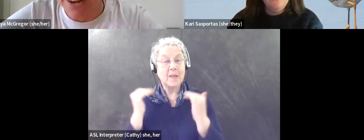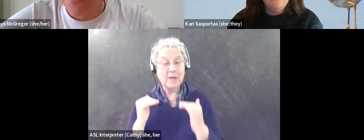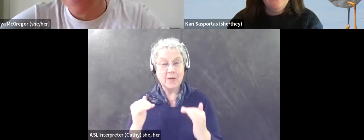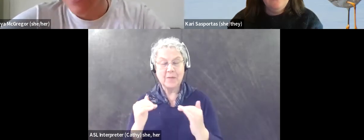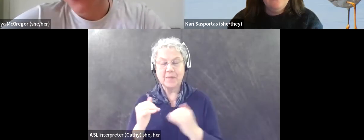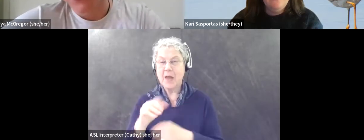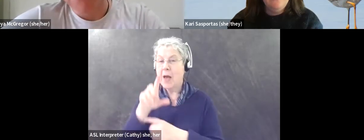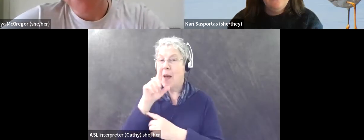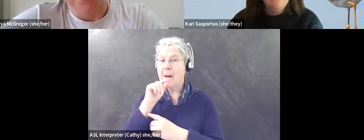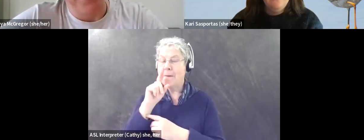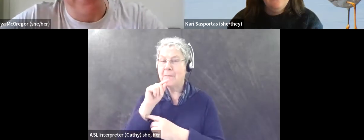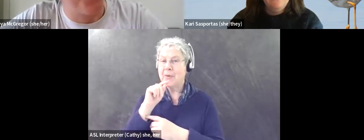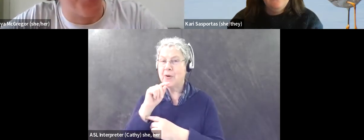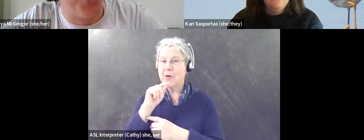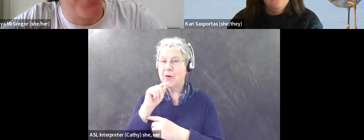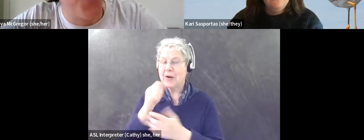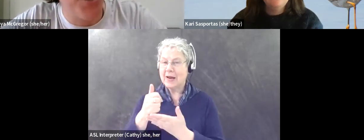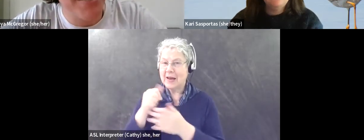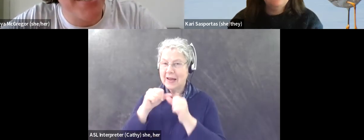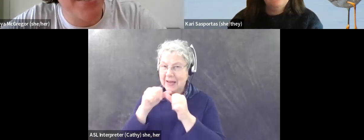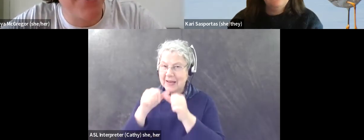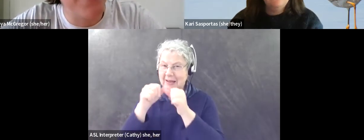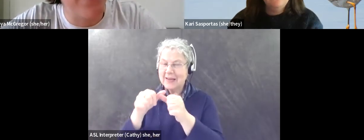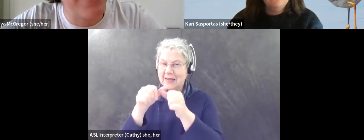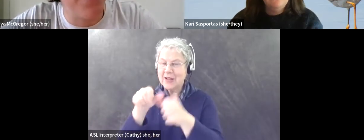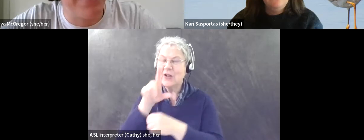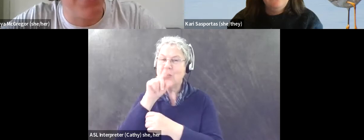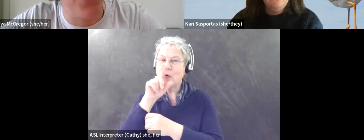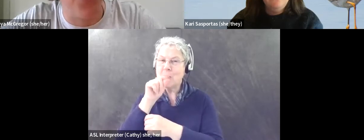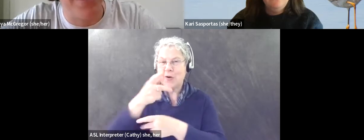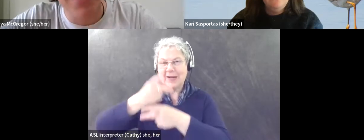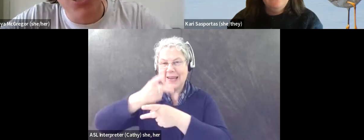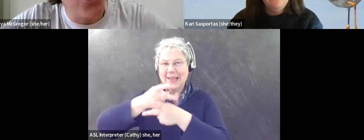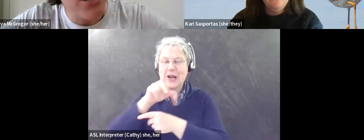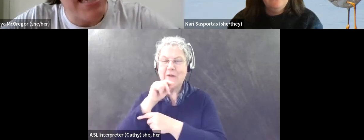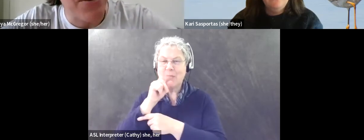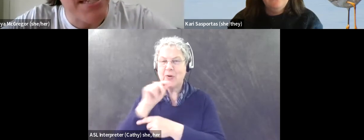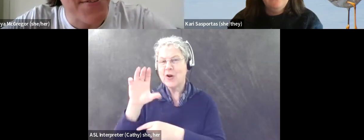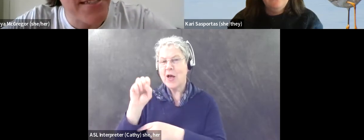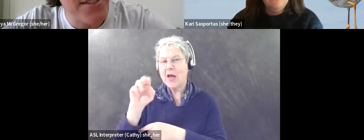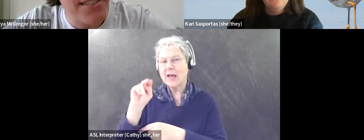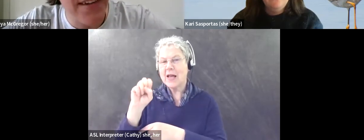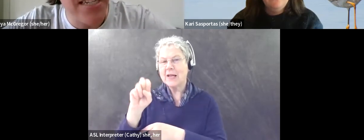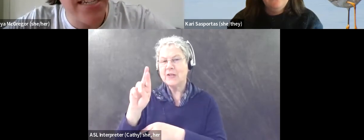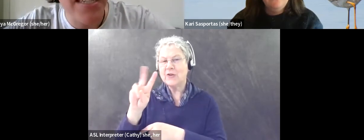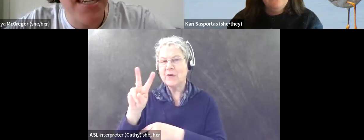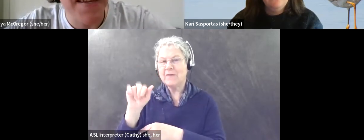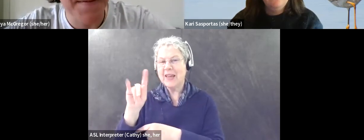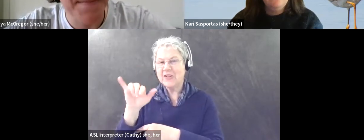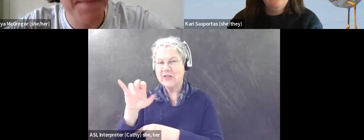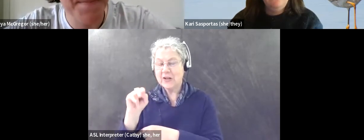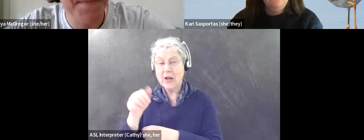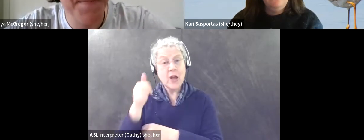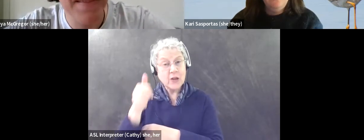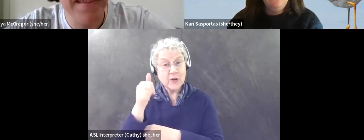succeed when we include everybody in this work. So what does conservation mean to you and do you see yourself as a conservationist?